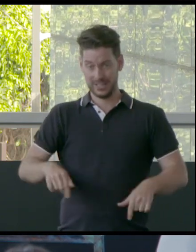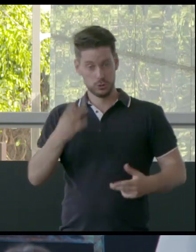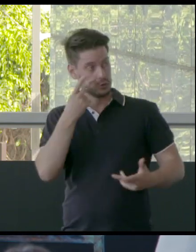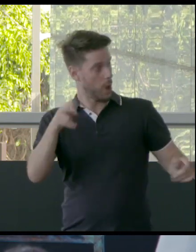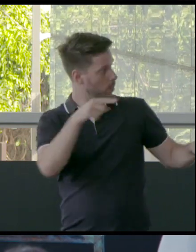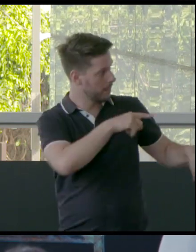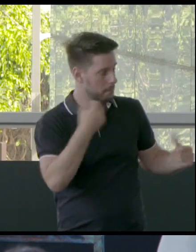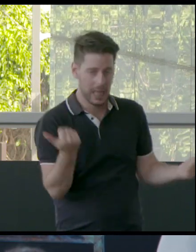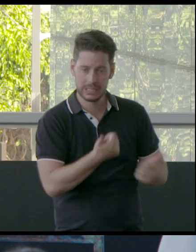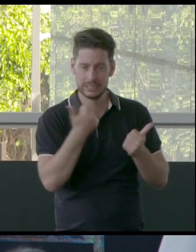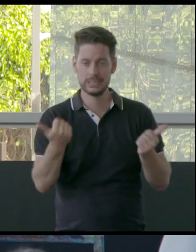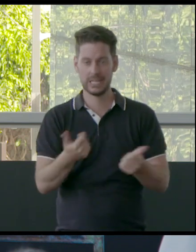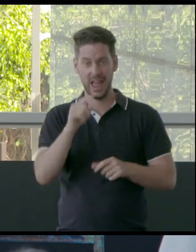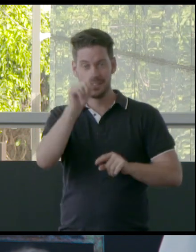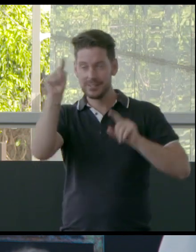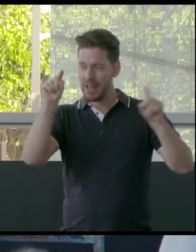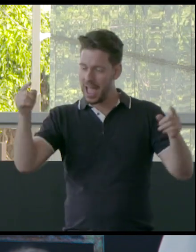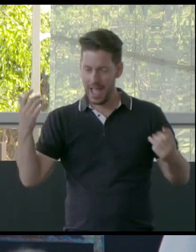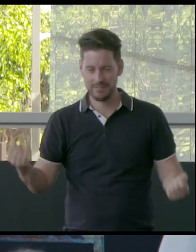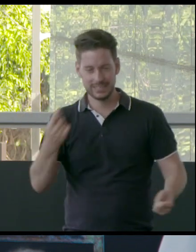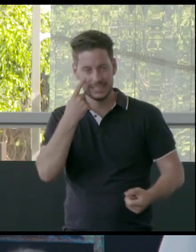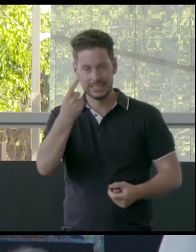There's massive movements that are occurring